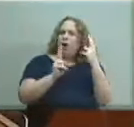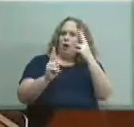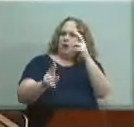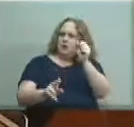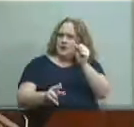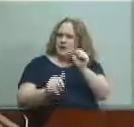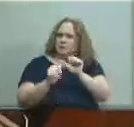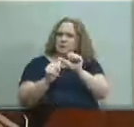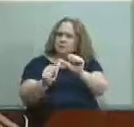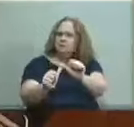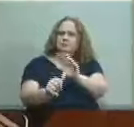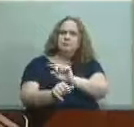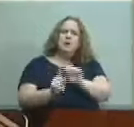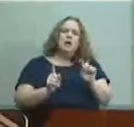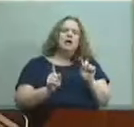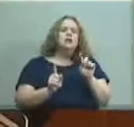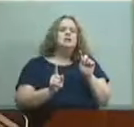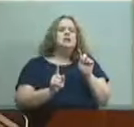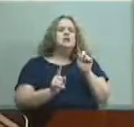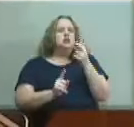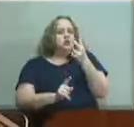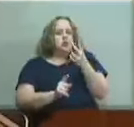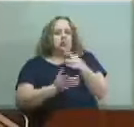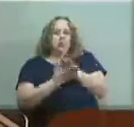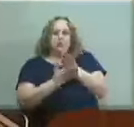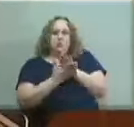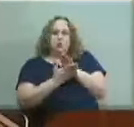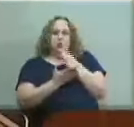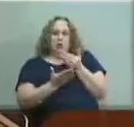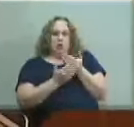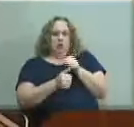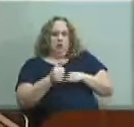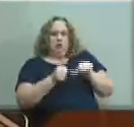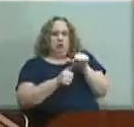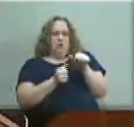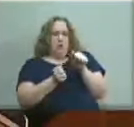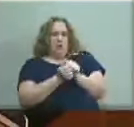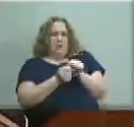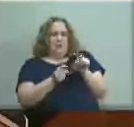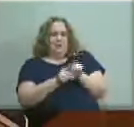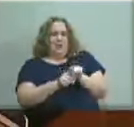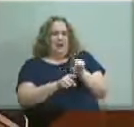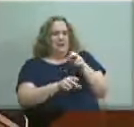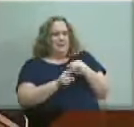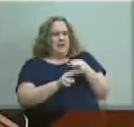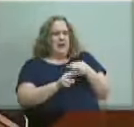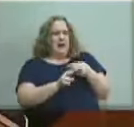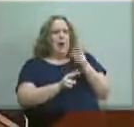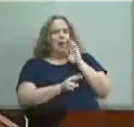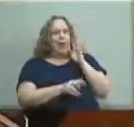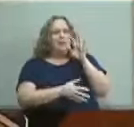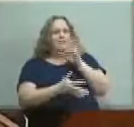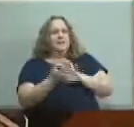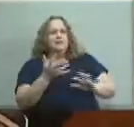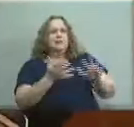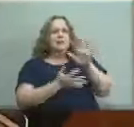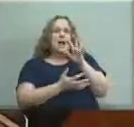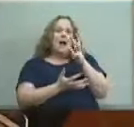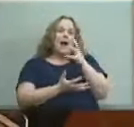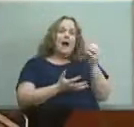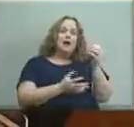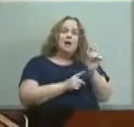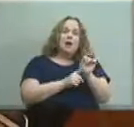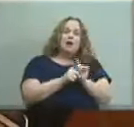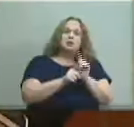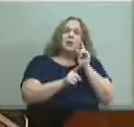further as mr. Imhoff said two schools close to close together with the same name will get confusing including possibly